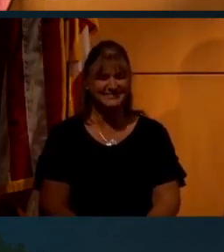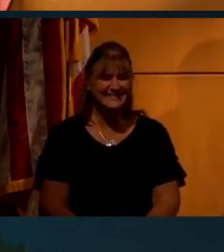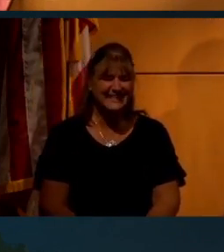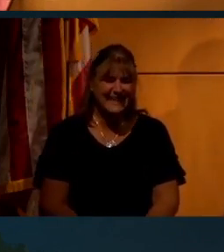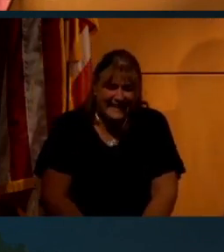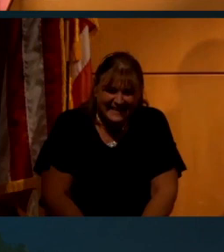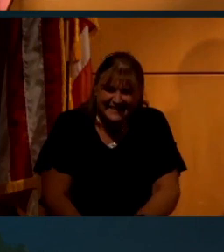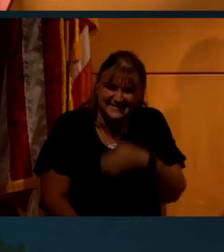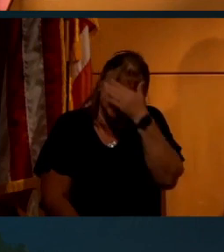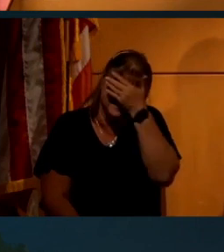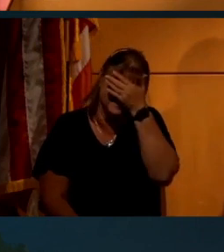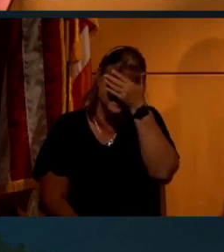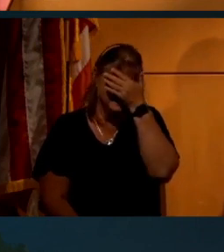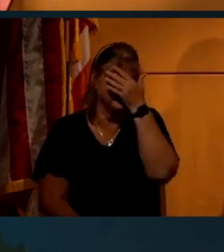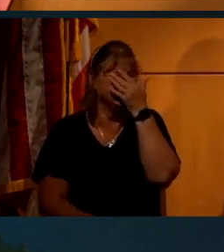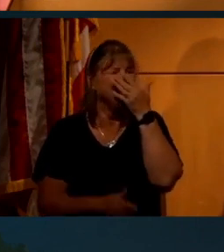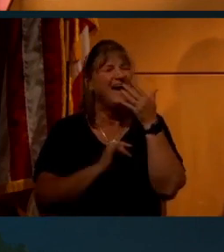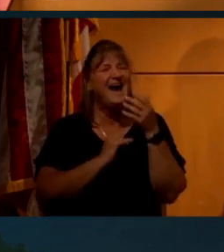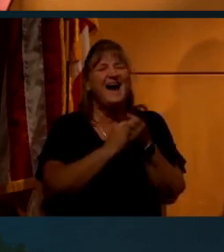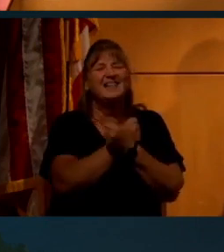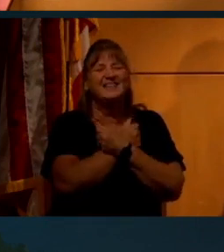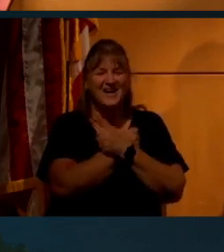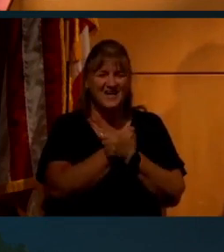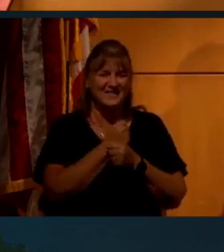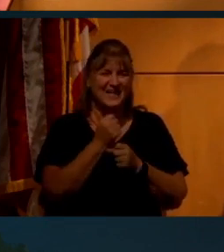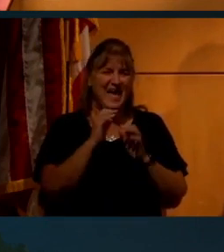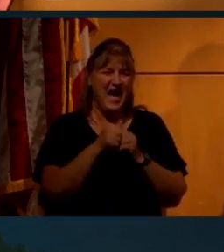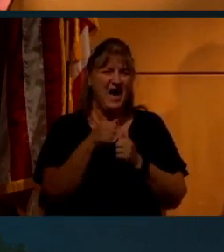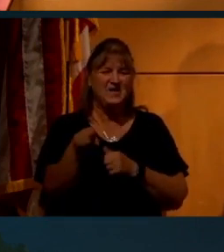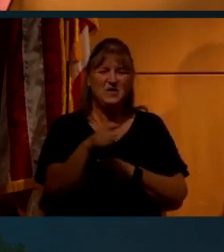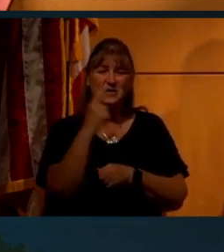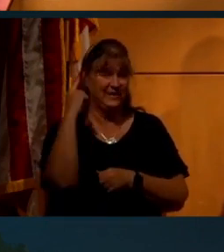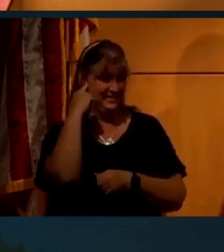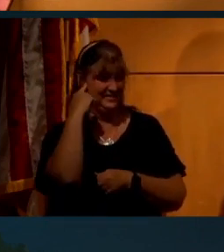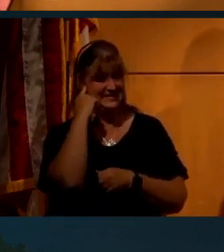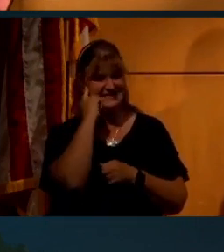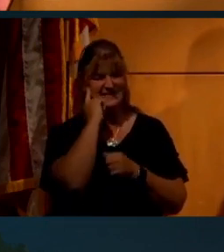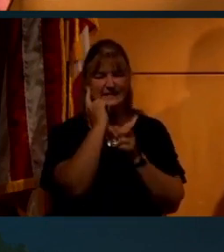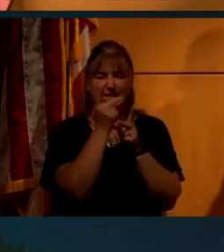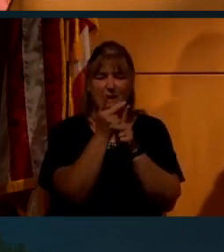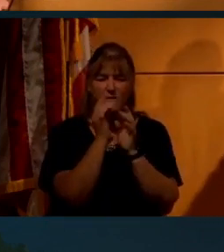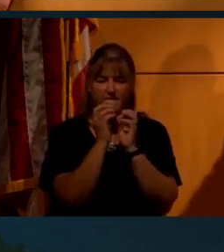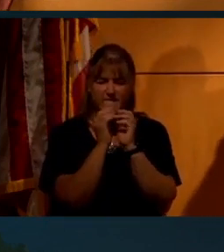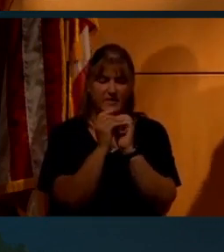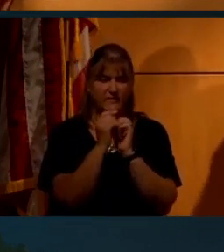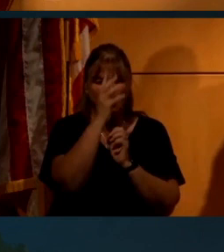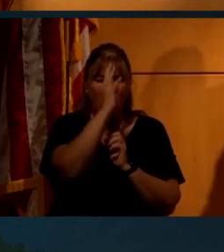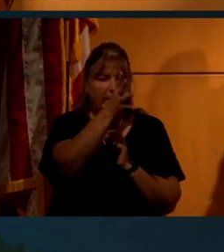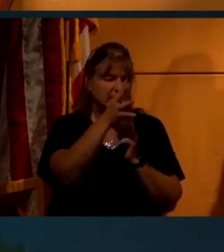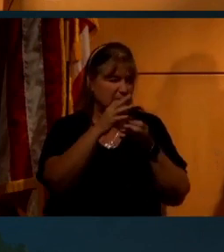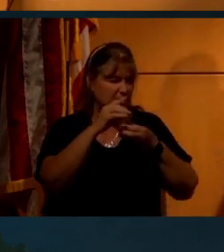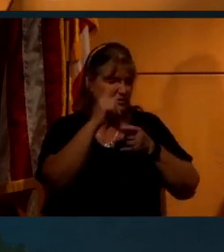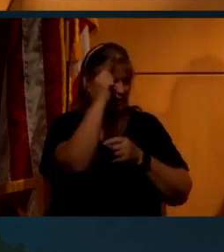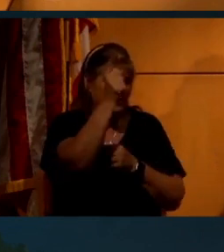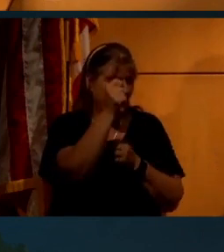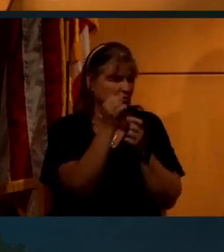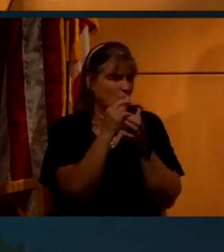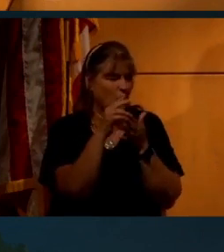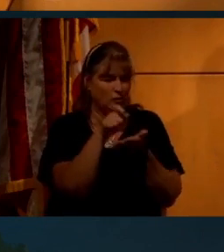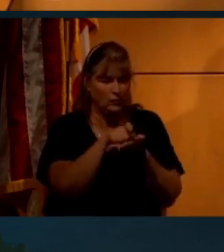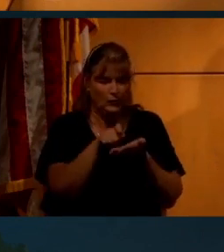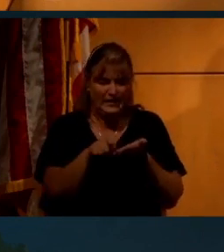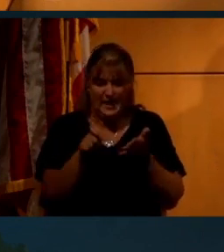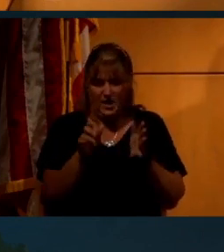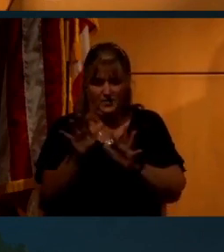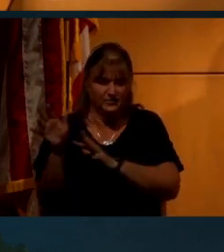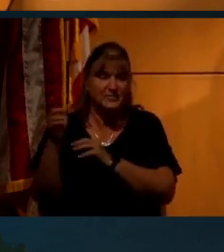Yeah, I love how, if you listen carefully to conspiracy theorists when they're talking or anything written down